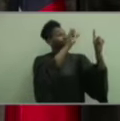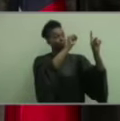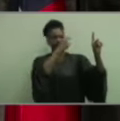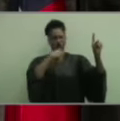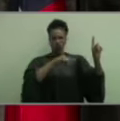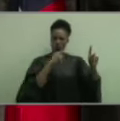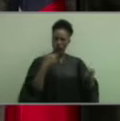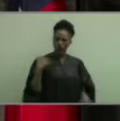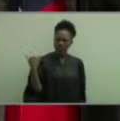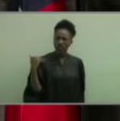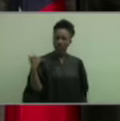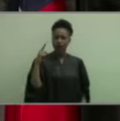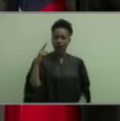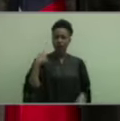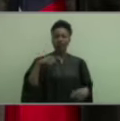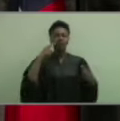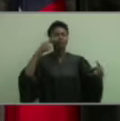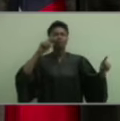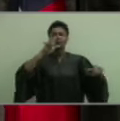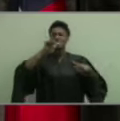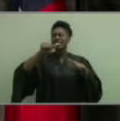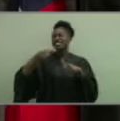We can accomplish anything we set our mind to.